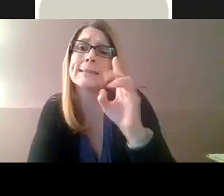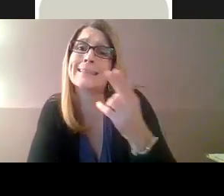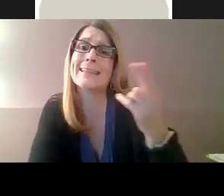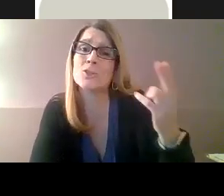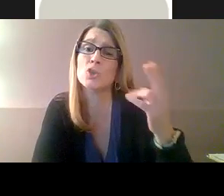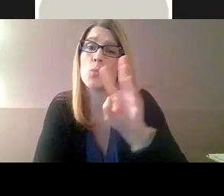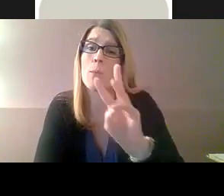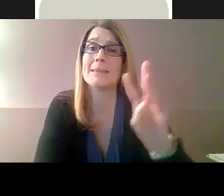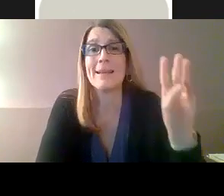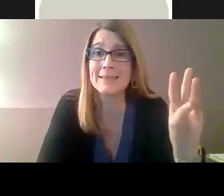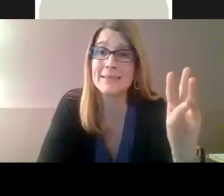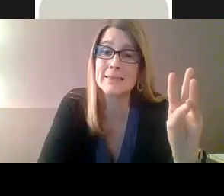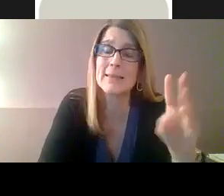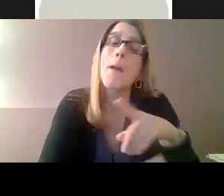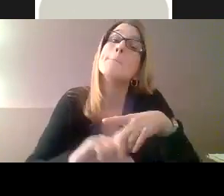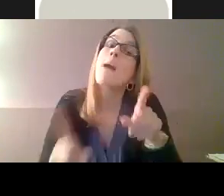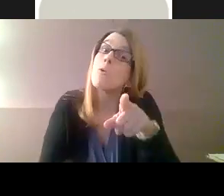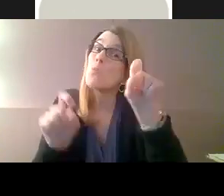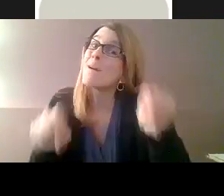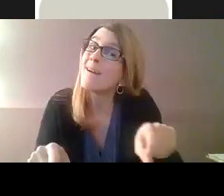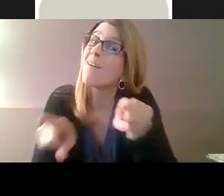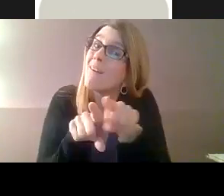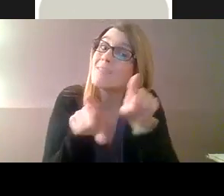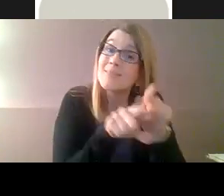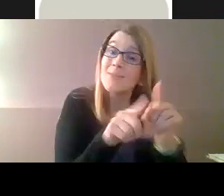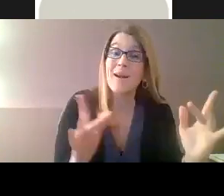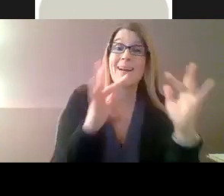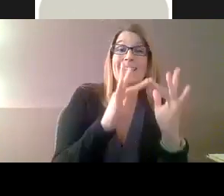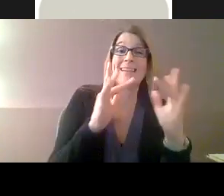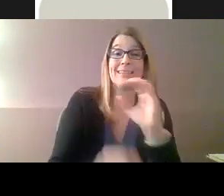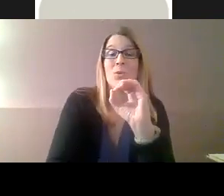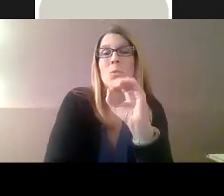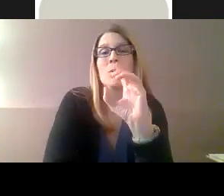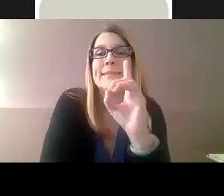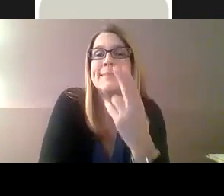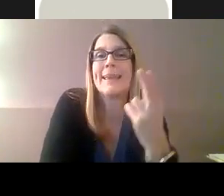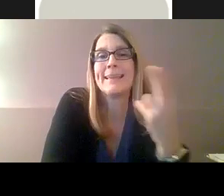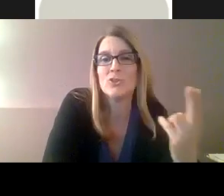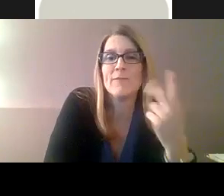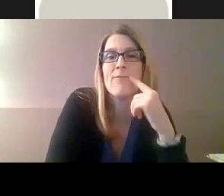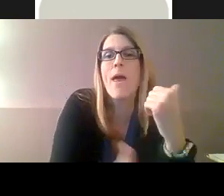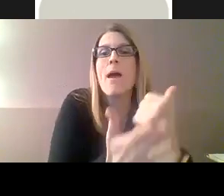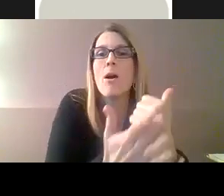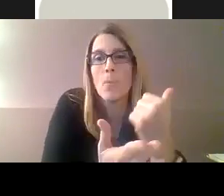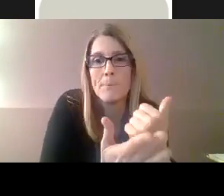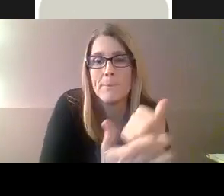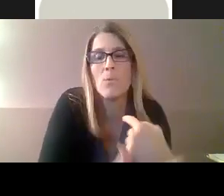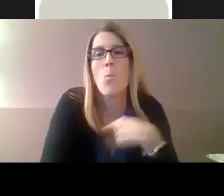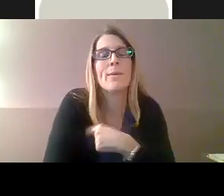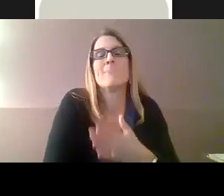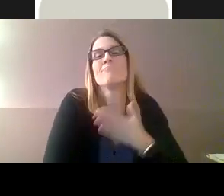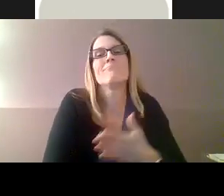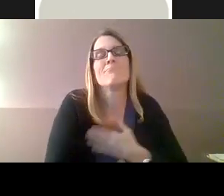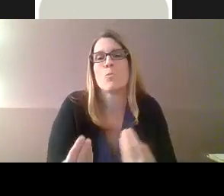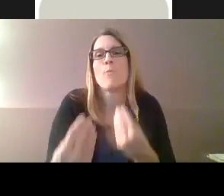help you find that information and it's on the ODHH website. You can also contact our office at